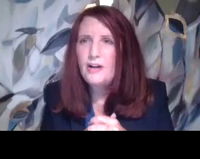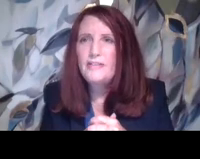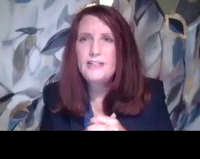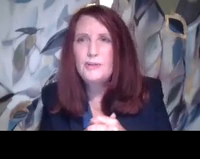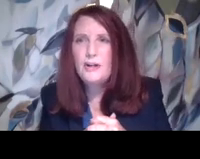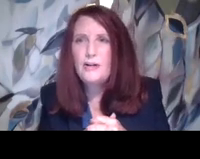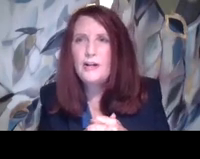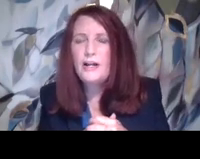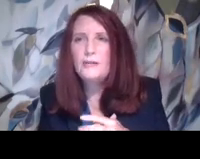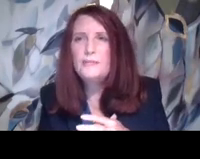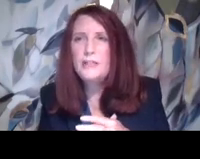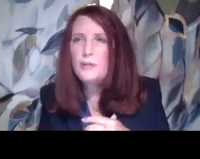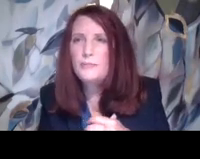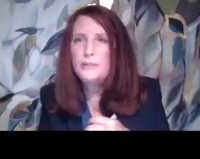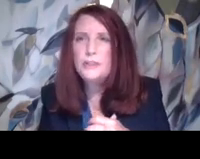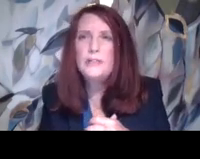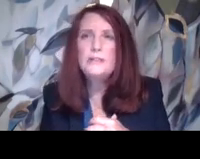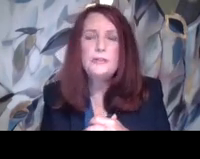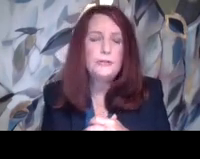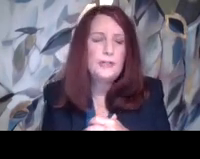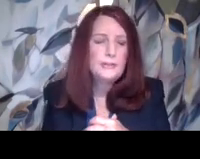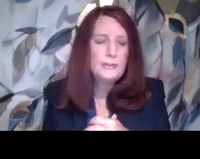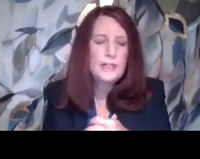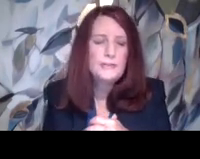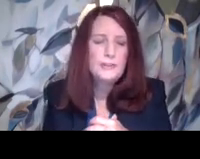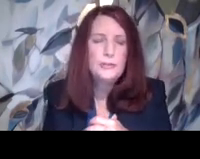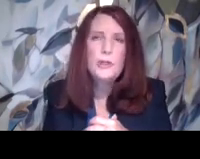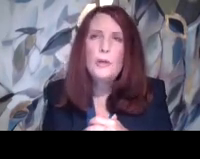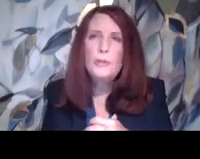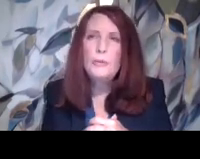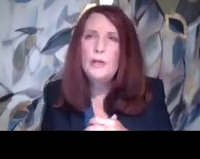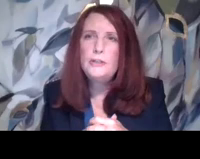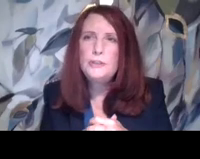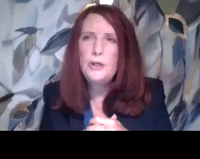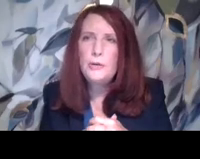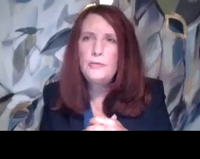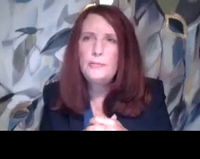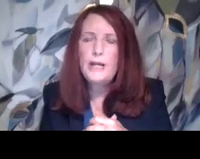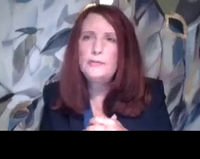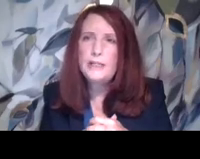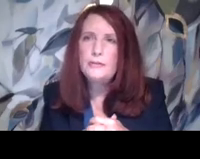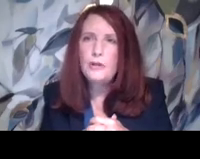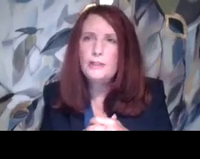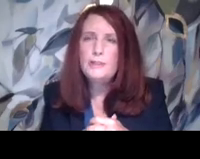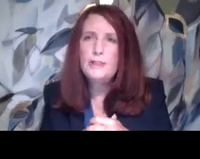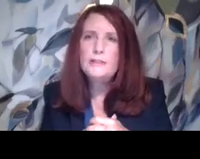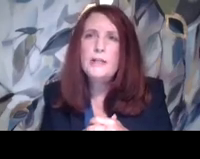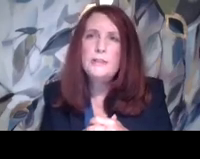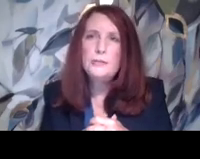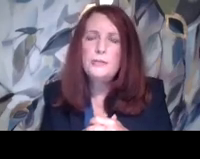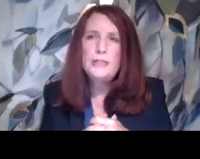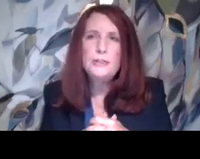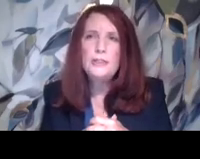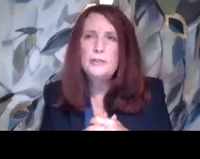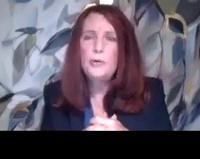Disability Law. That's what our mission is, is to address those kinds of issues. But we want you to know about the other laws. Because